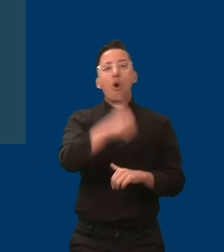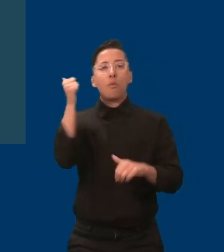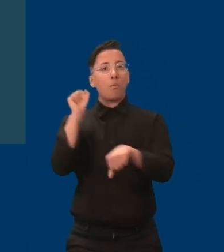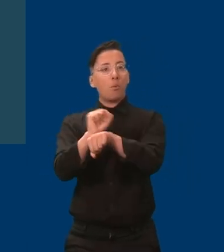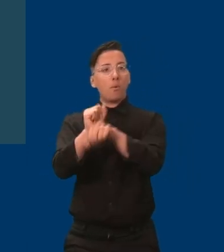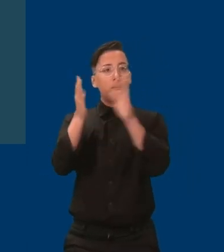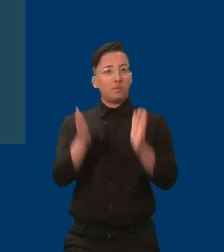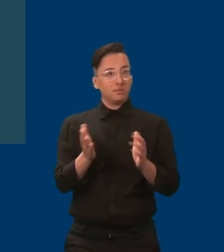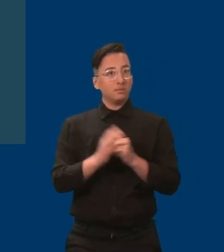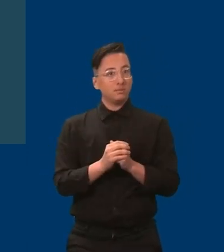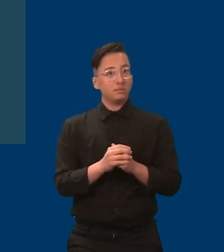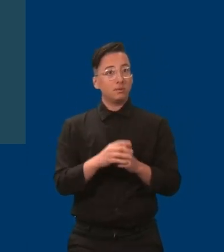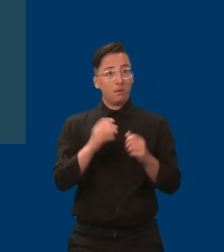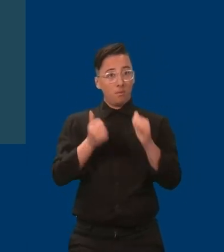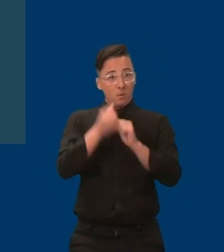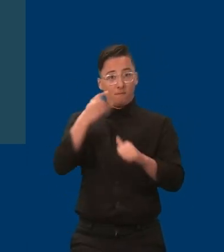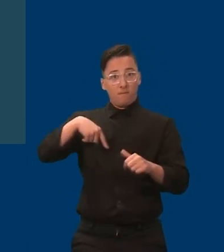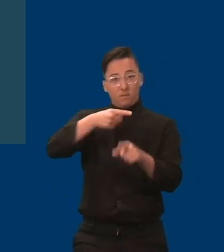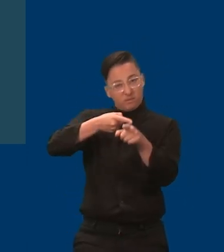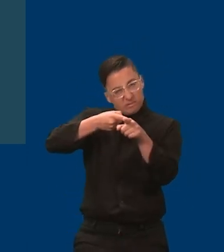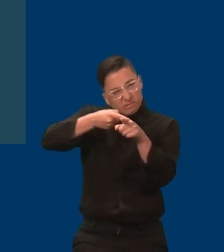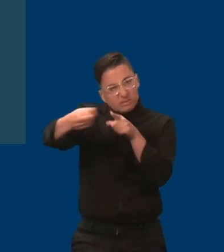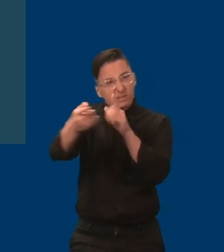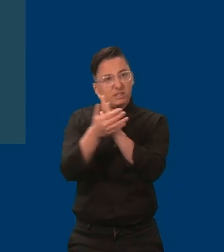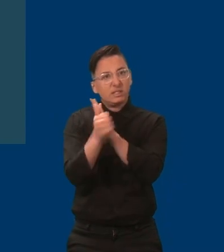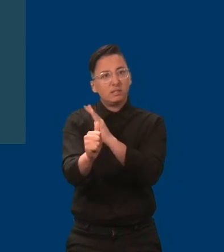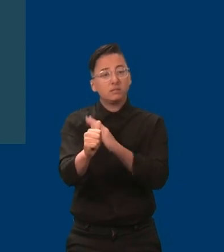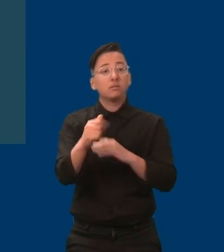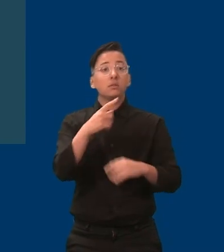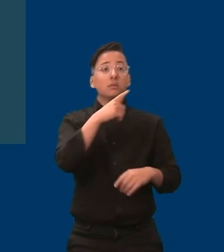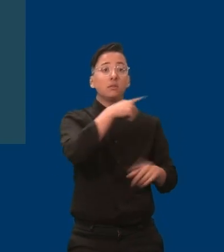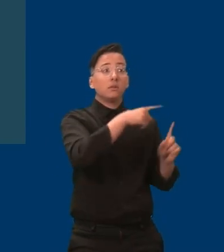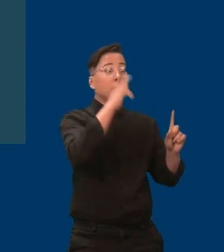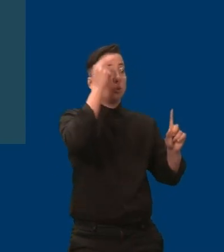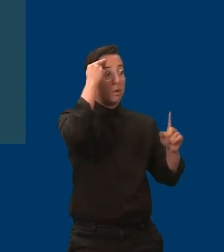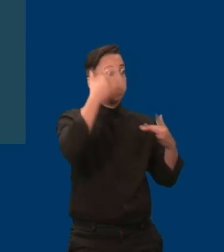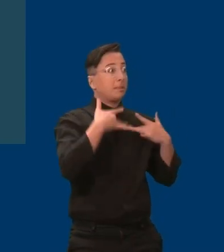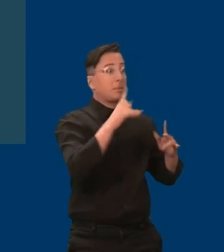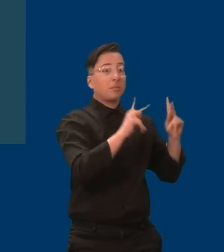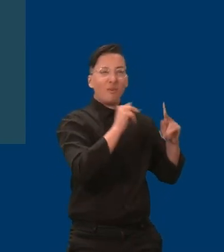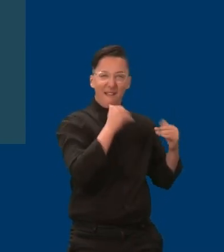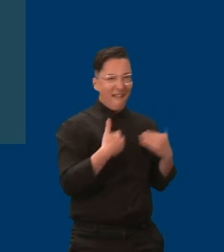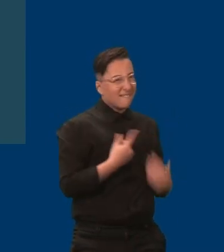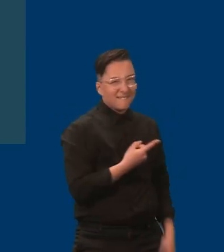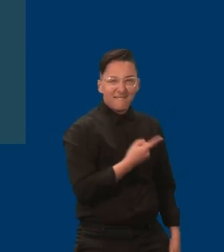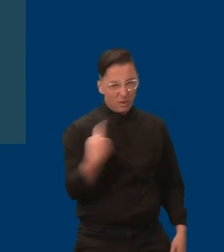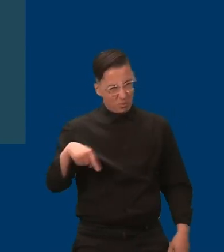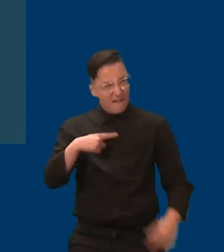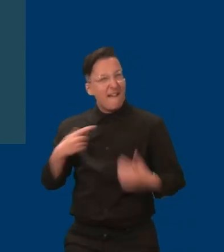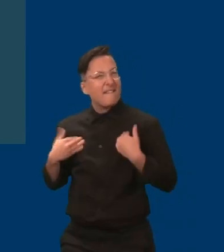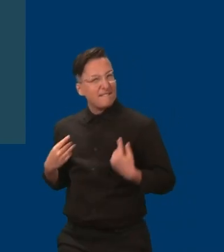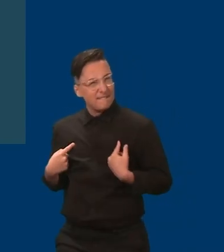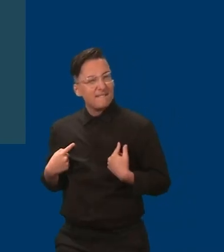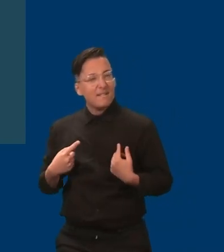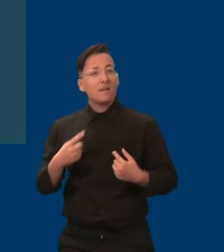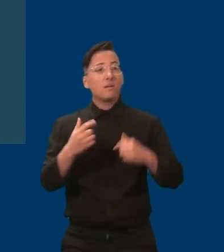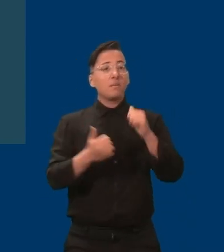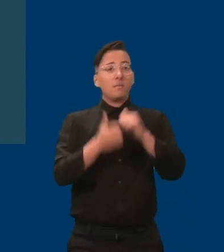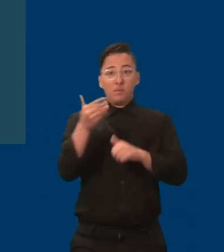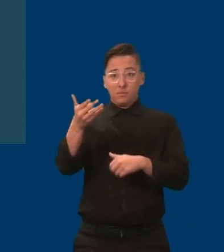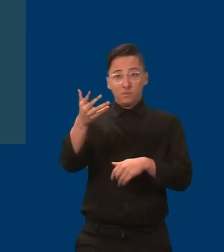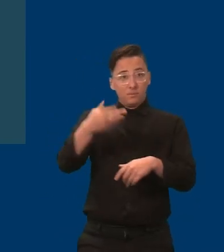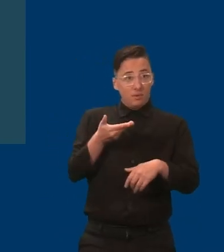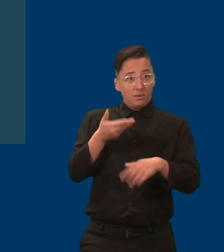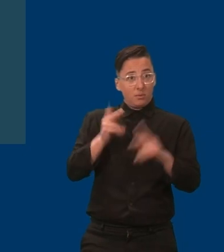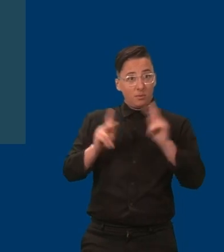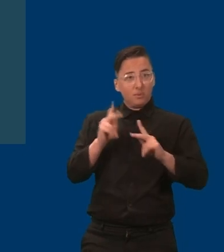and passions that neurotypical people lack. And, if properly utilized, we could literally expand the boundaries